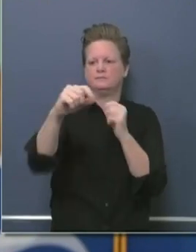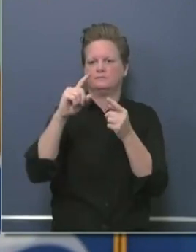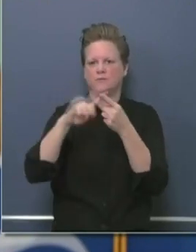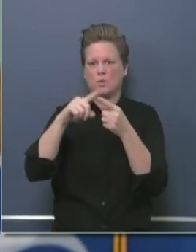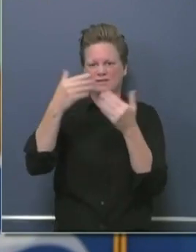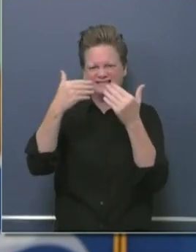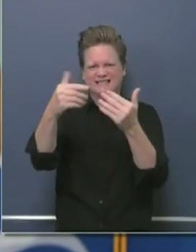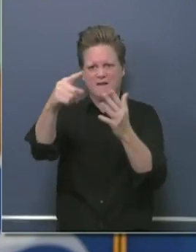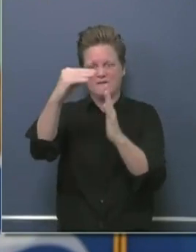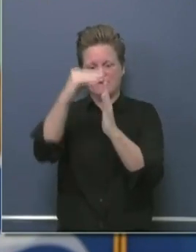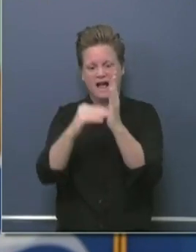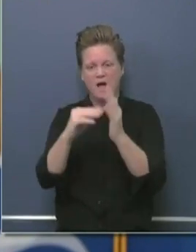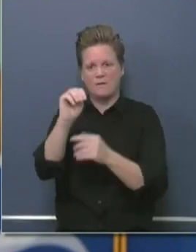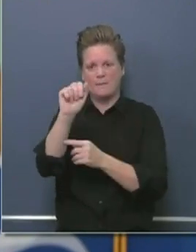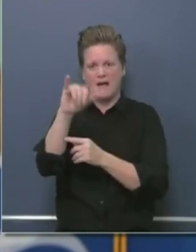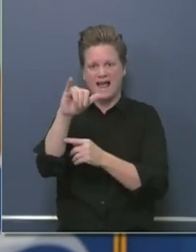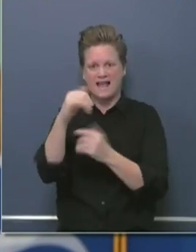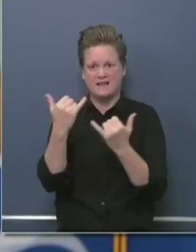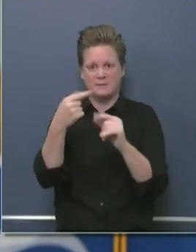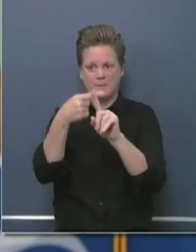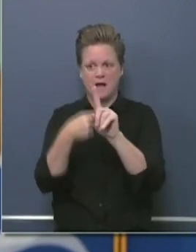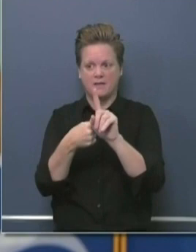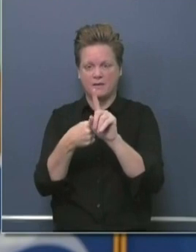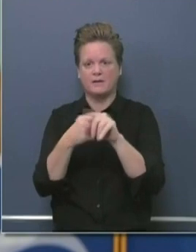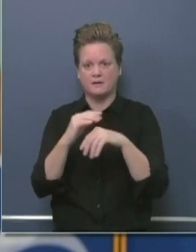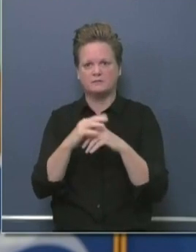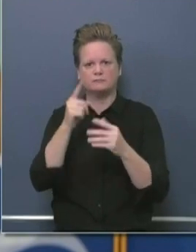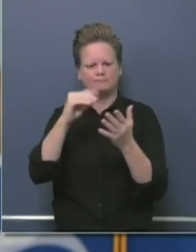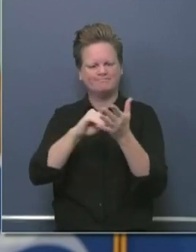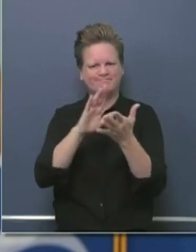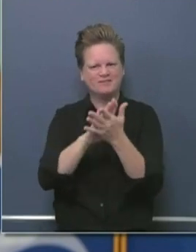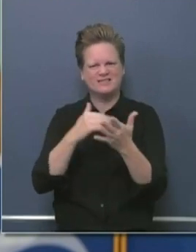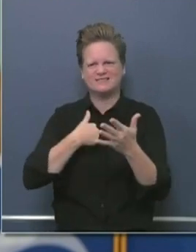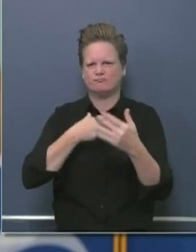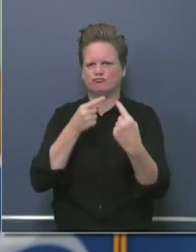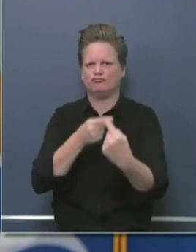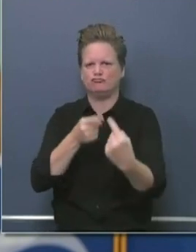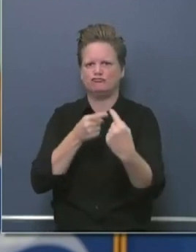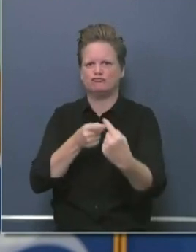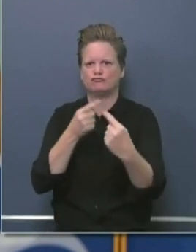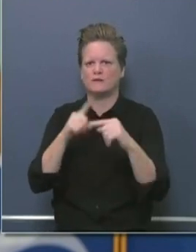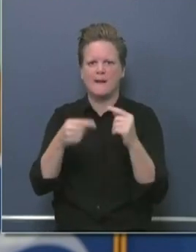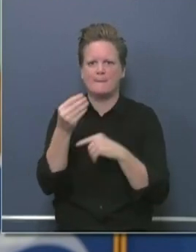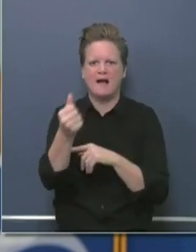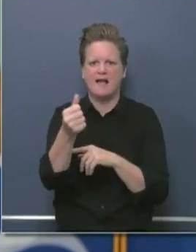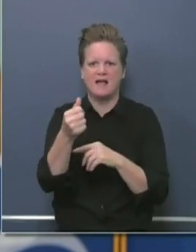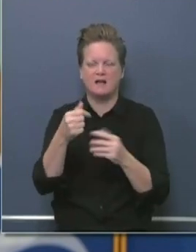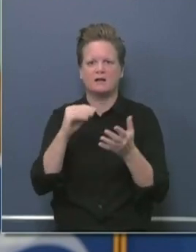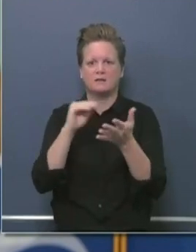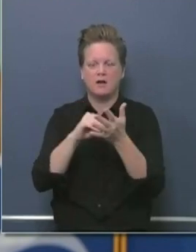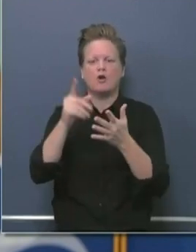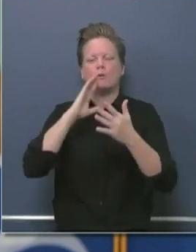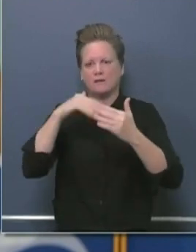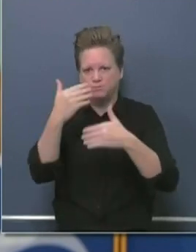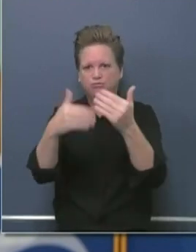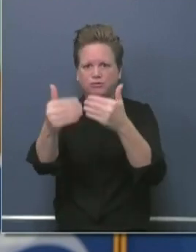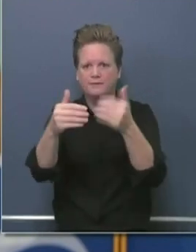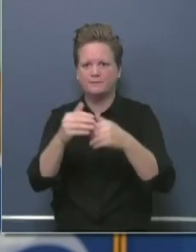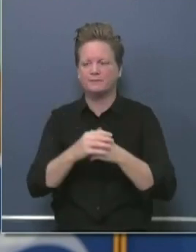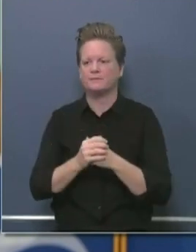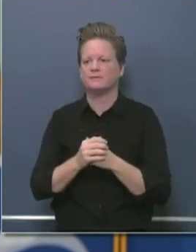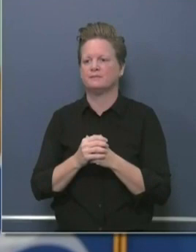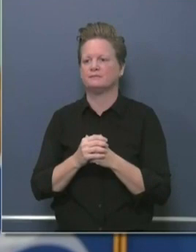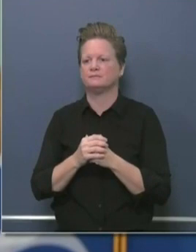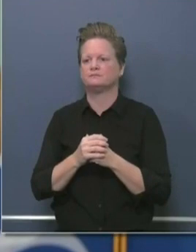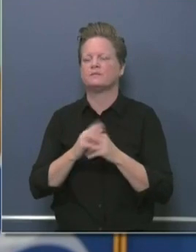today of these executive orders, hopefully providing some clarity in areas where we're getting a lot of inquiry and hopefully